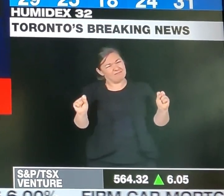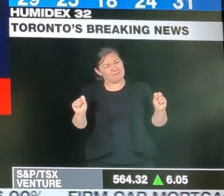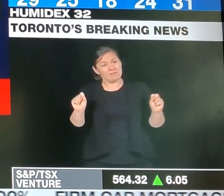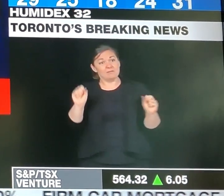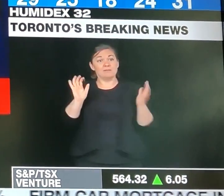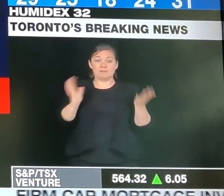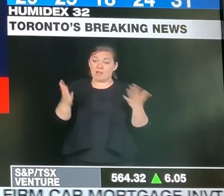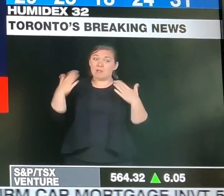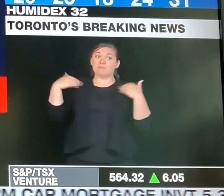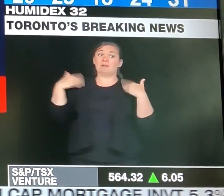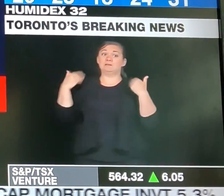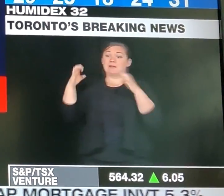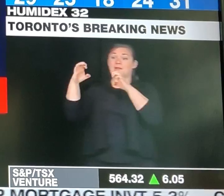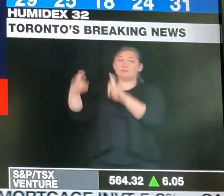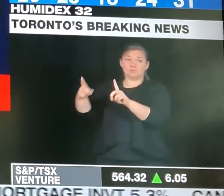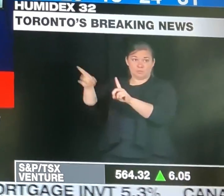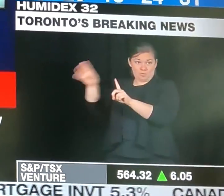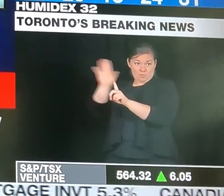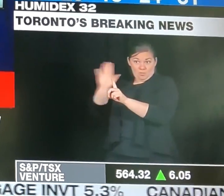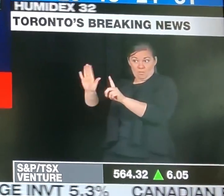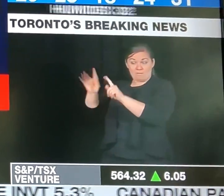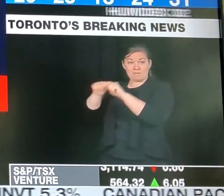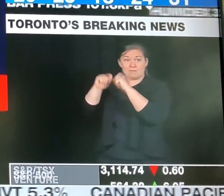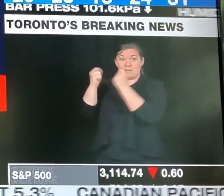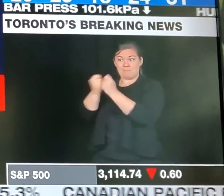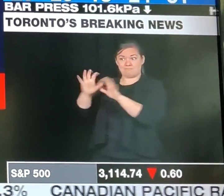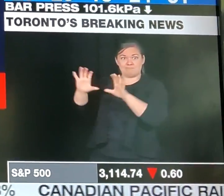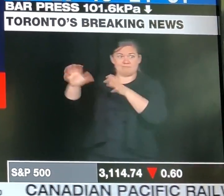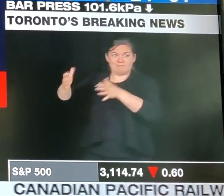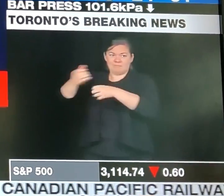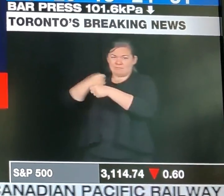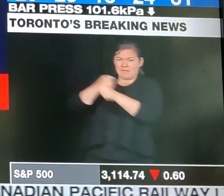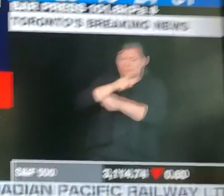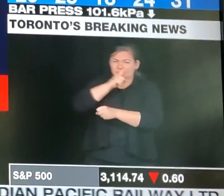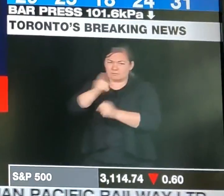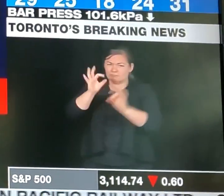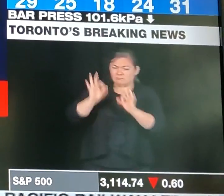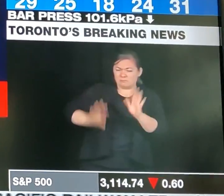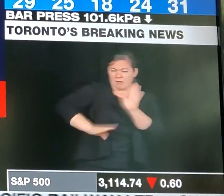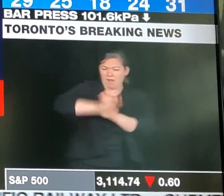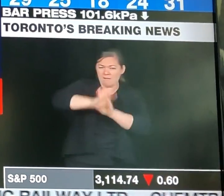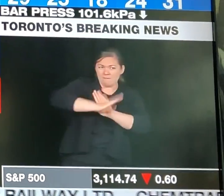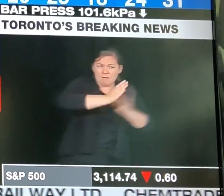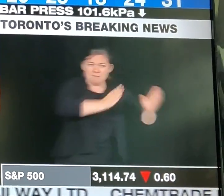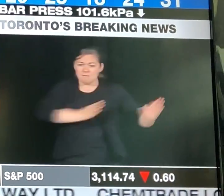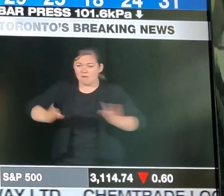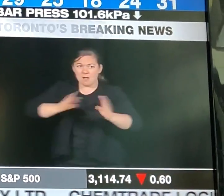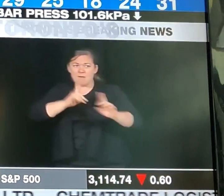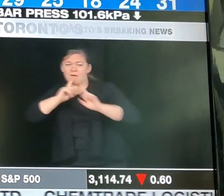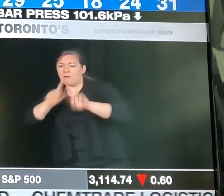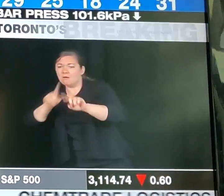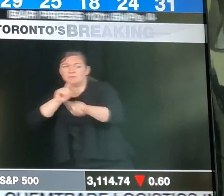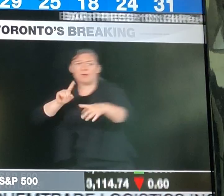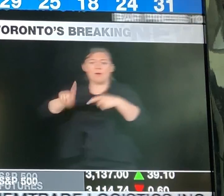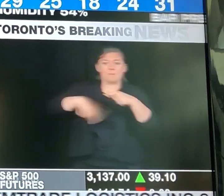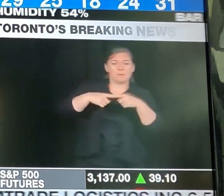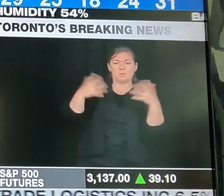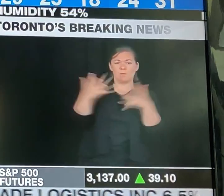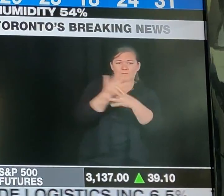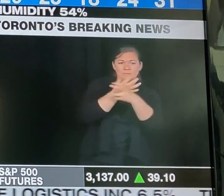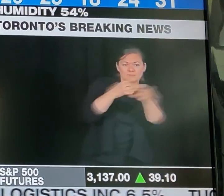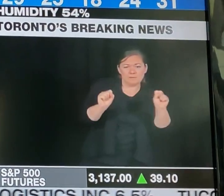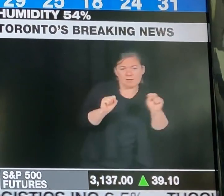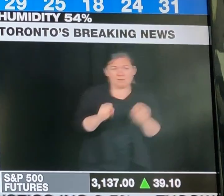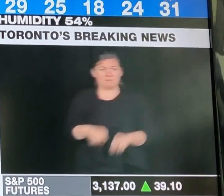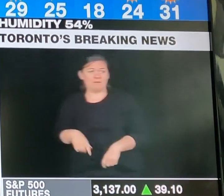and teachers. We're taking a very, very cautious approach here, but as a parent myself, I